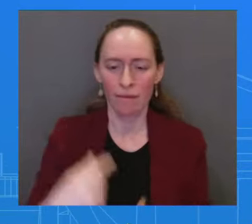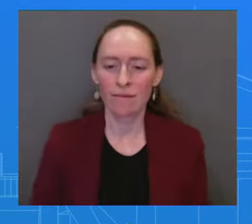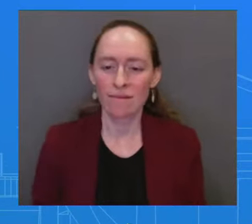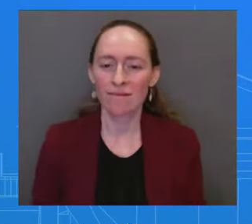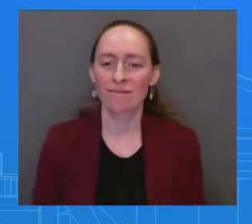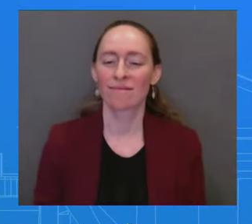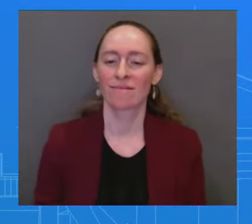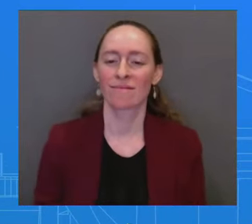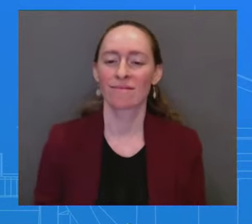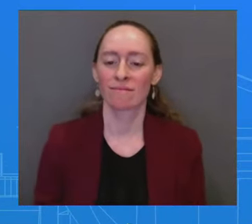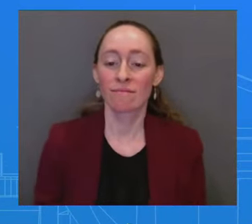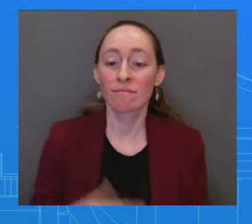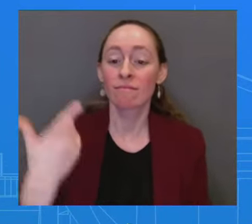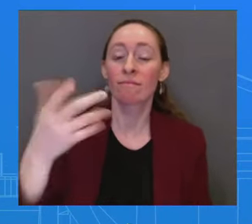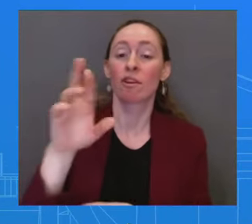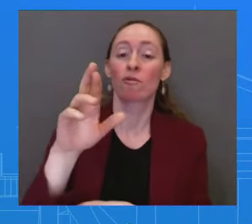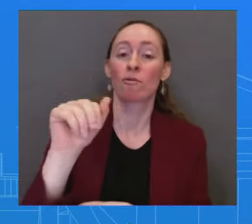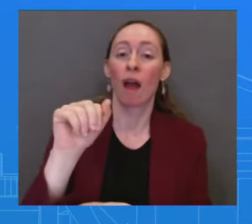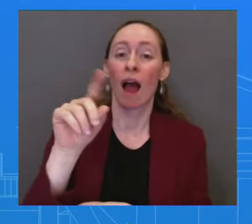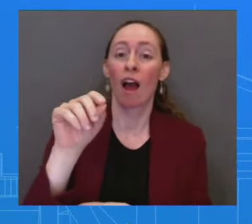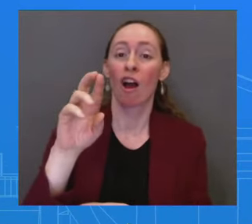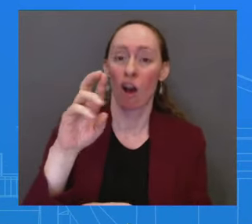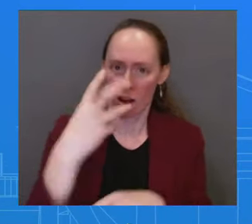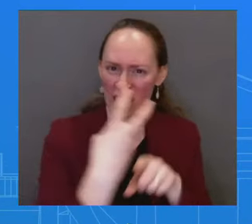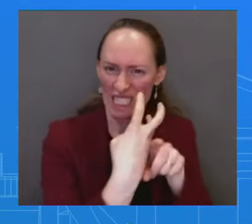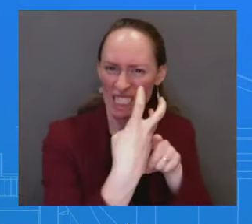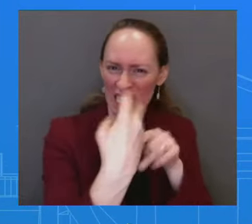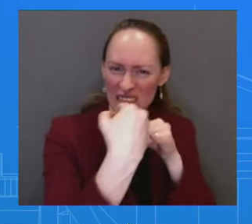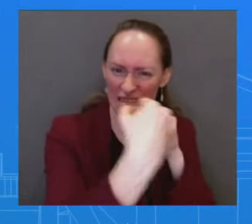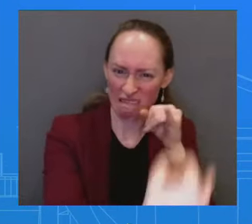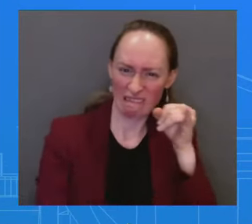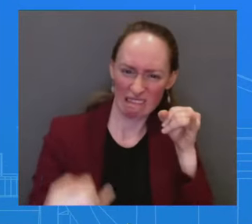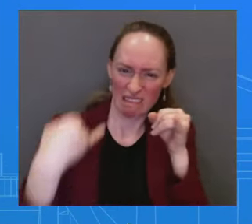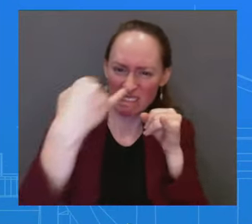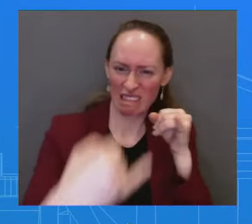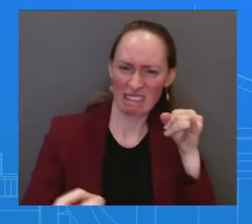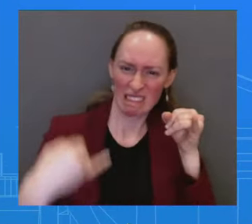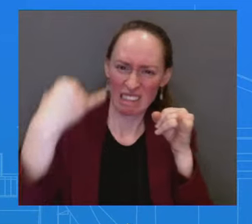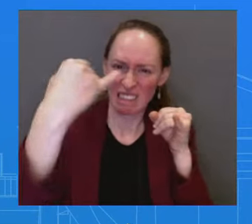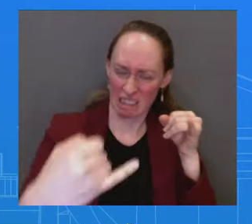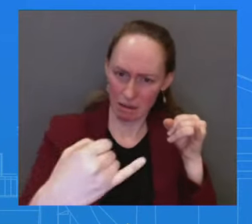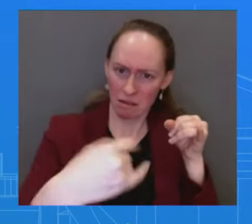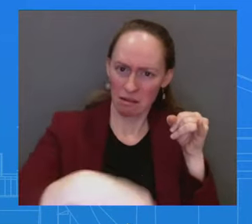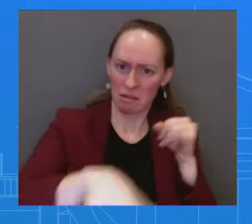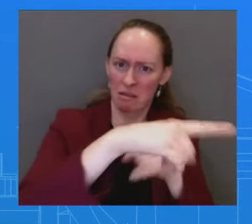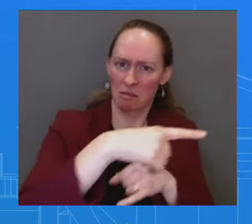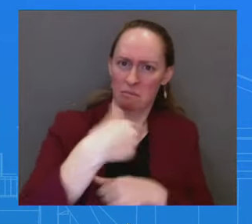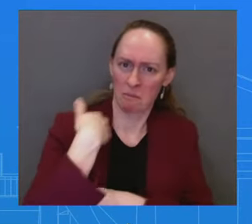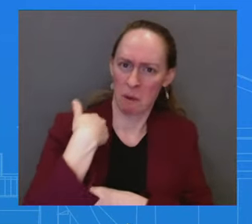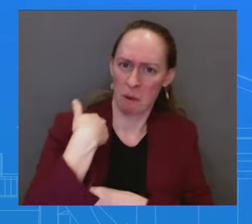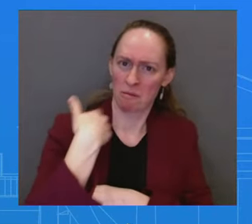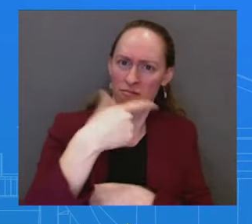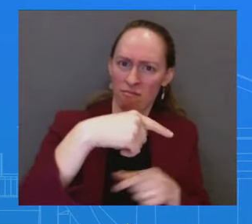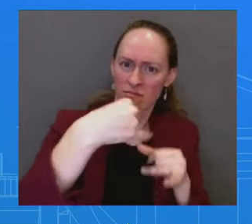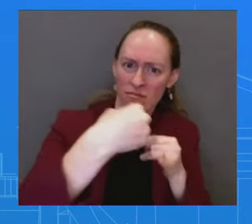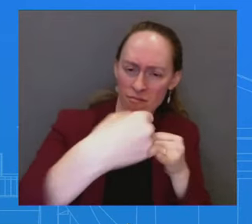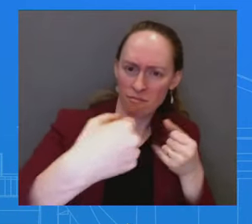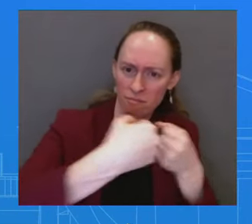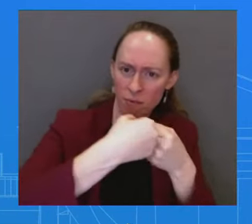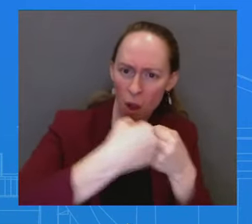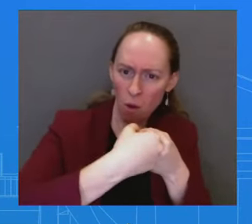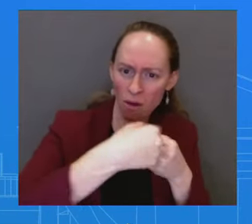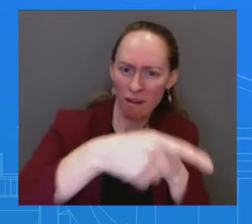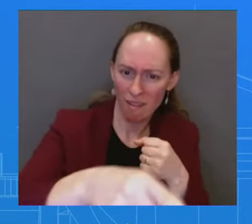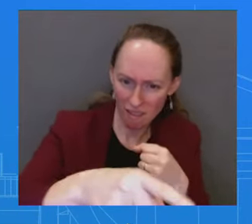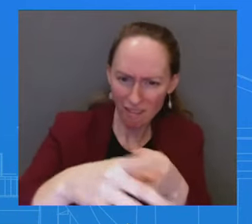officials. So that the Border Patrol could actually do their jobs. But keep going. Well, you won in